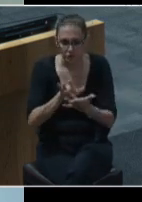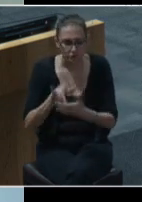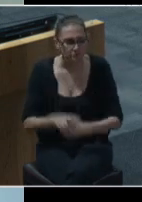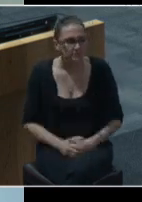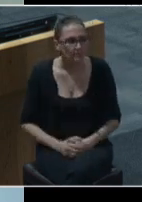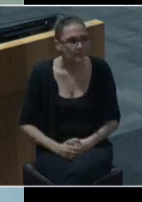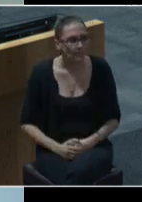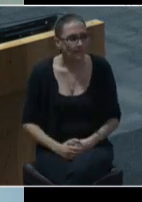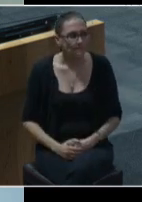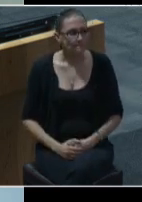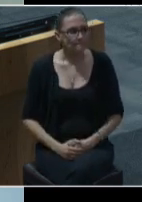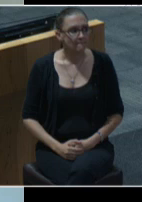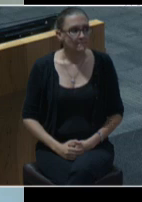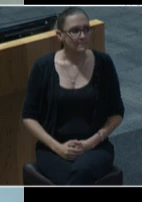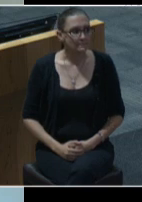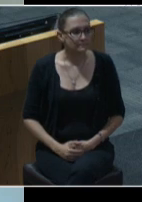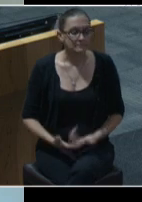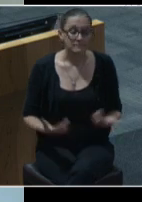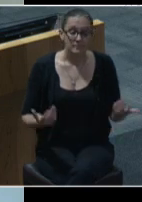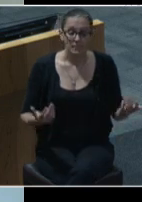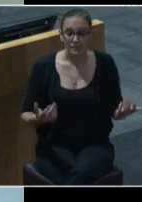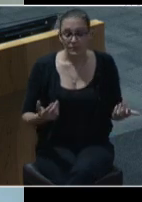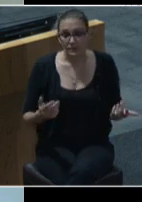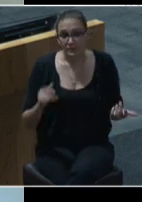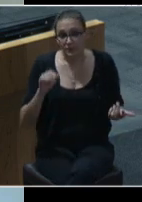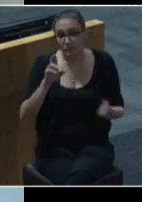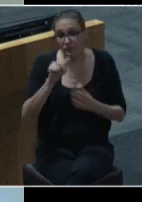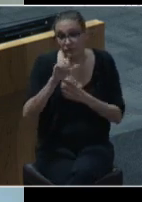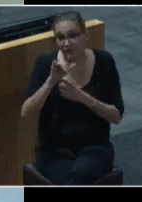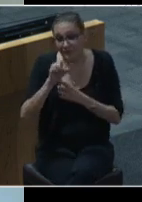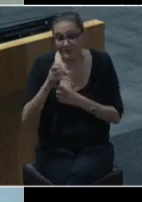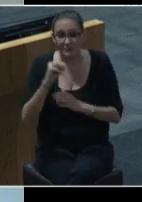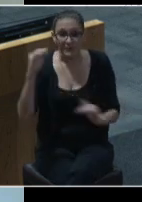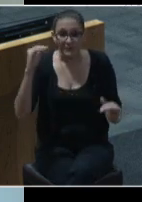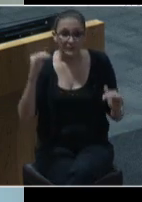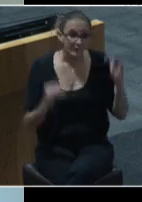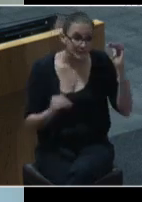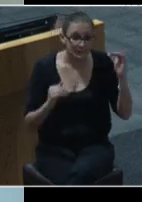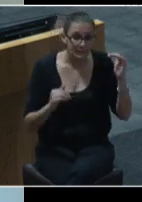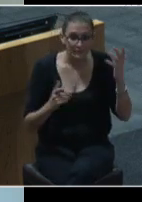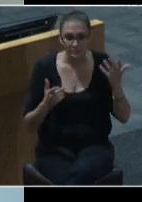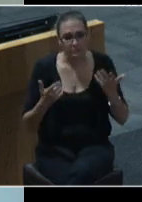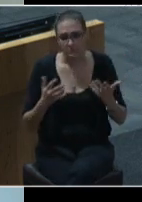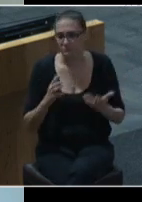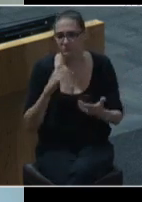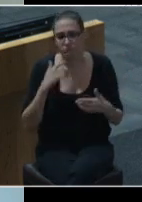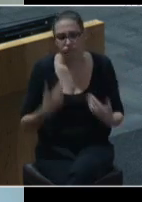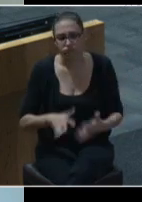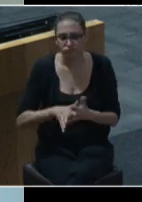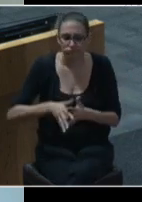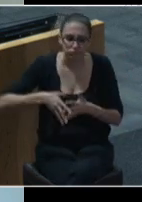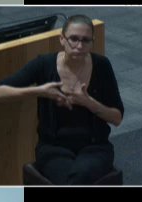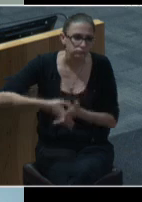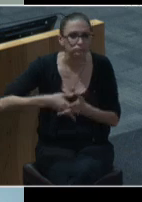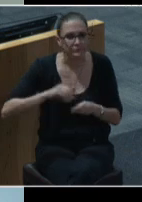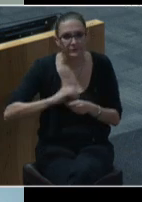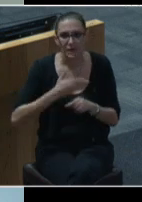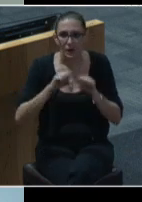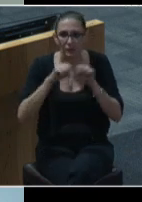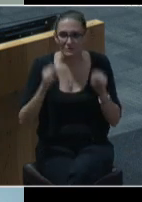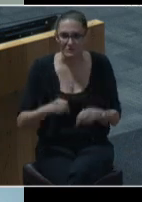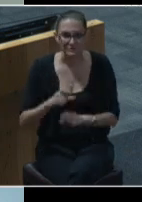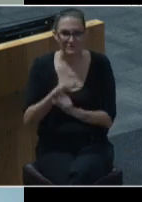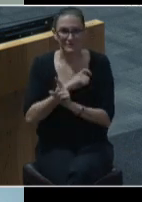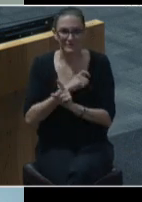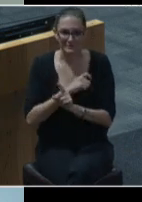As if the need to address the historic issues of racism and injustice pervasive in our institutional systems, including policing, were not enough,